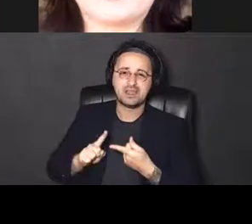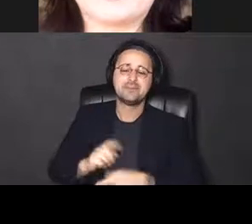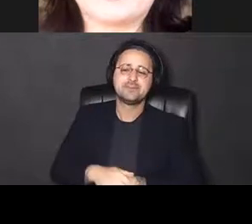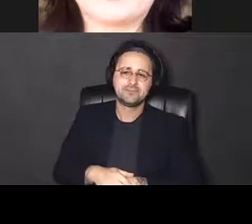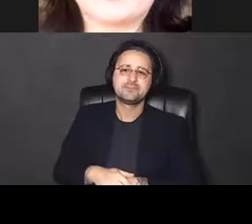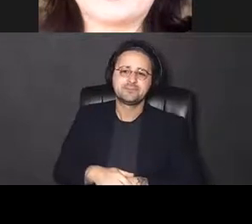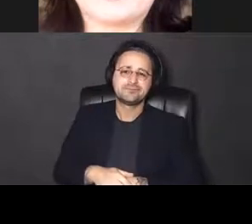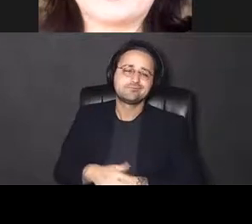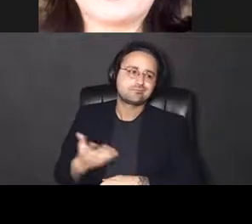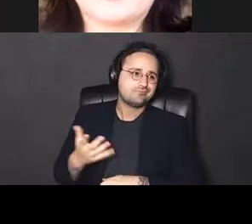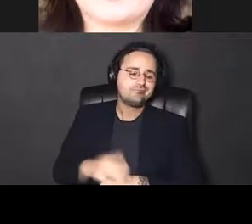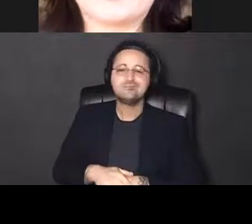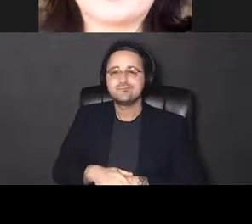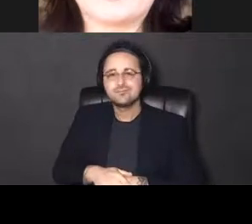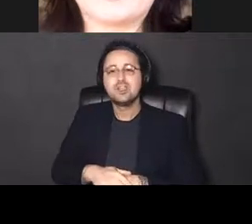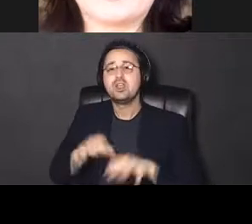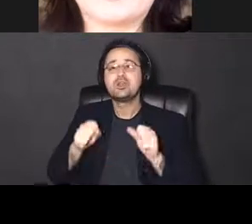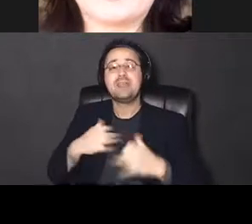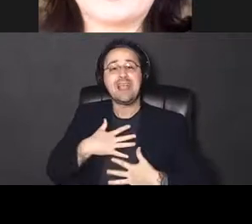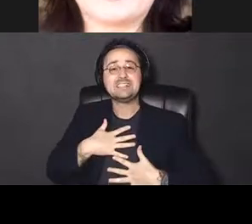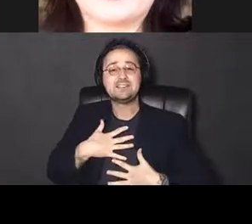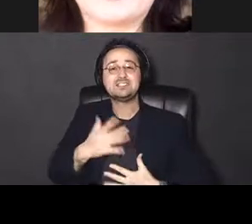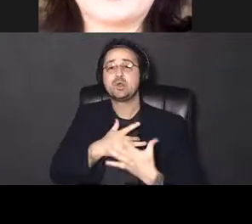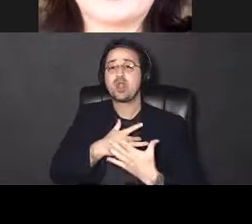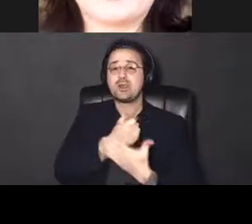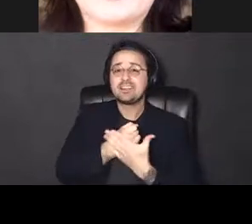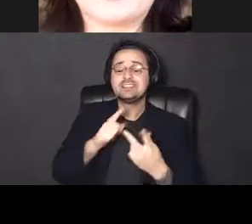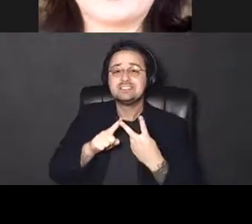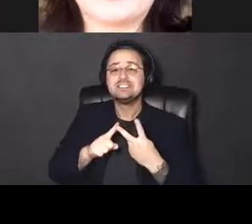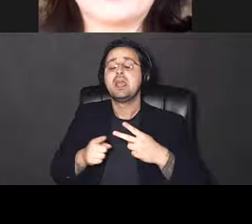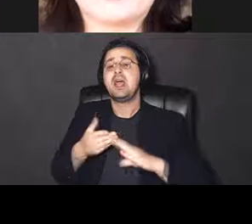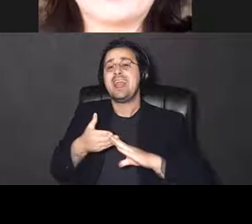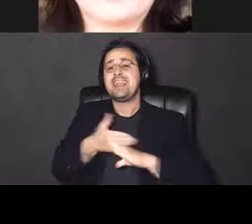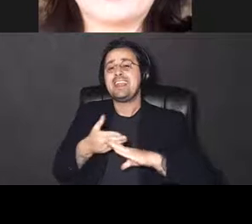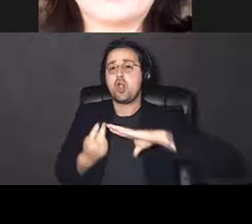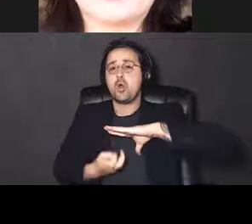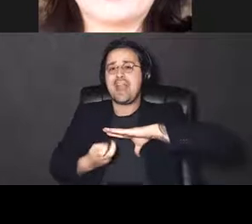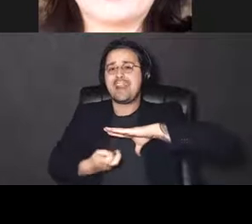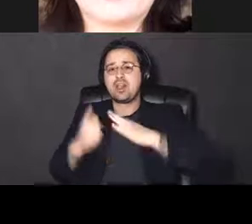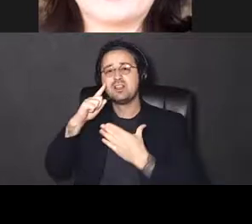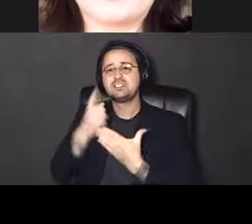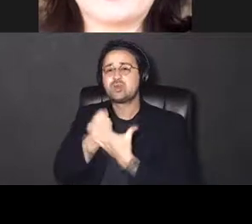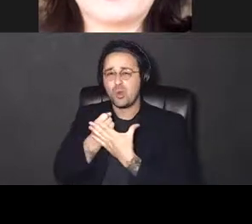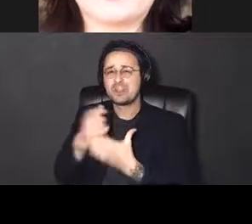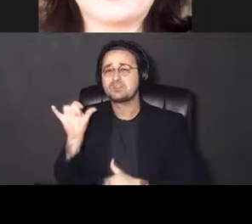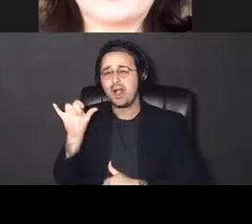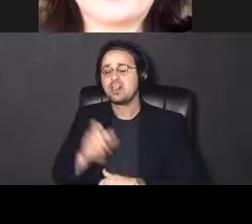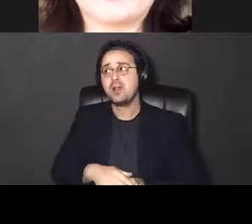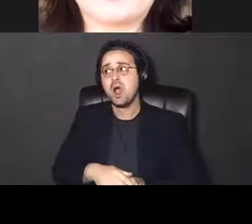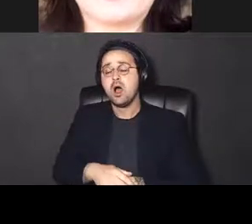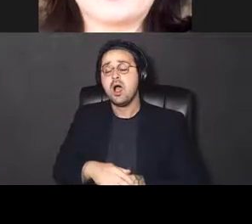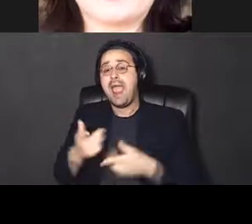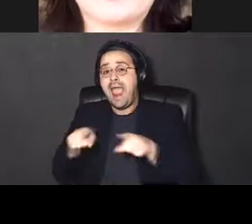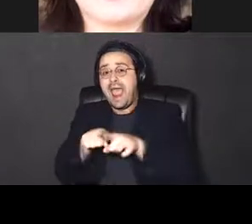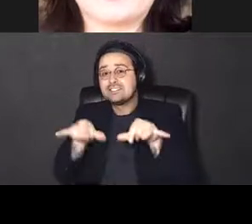That may be asphyxial cardiac arrest, neonatal stroke, these sort of things that unfortunately, while not super as common as they are in